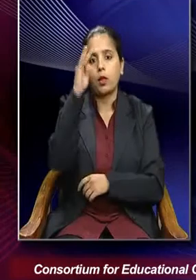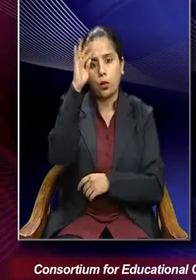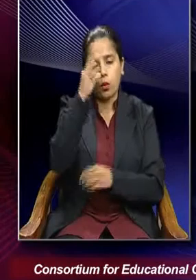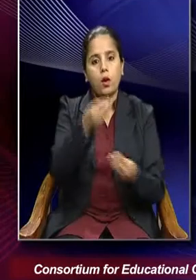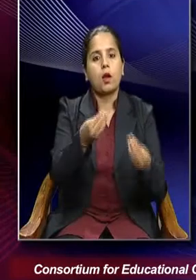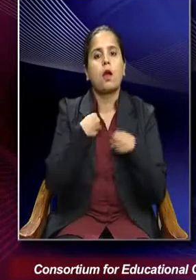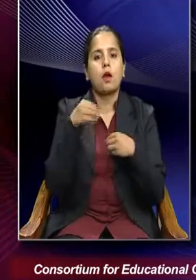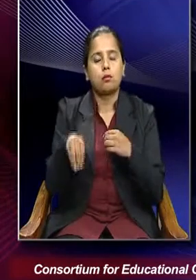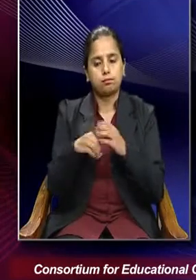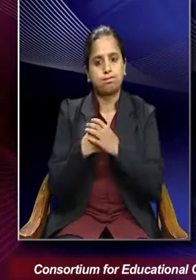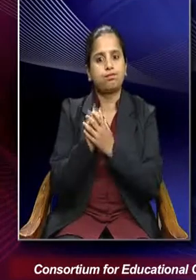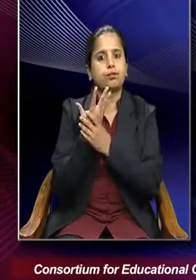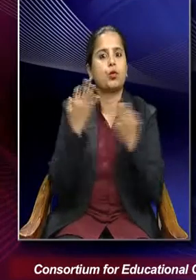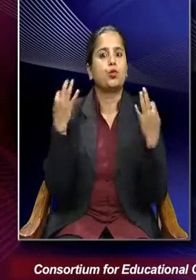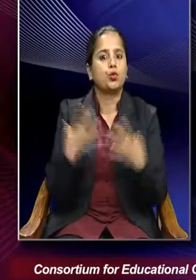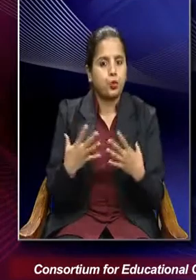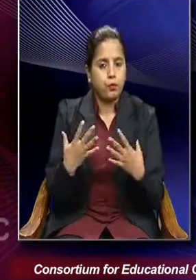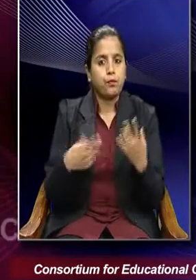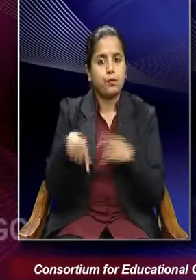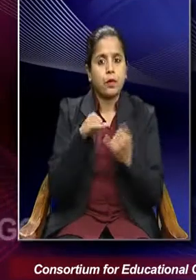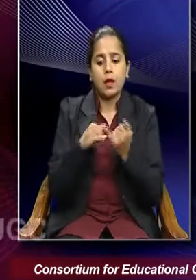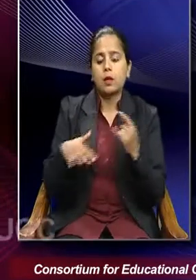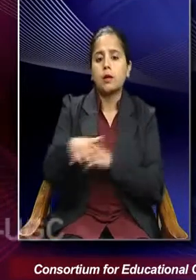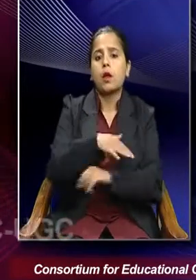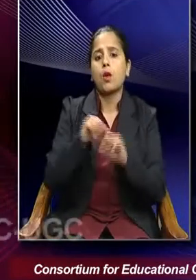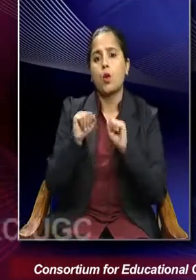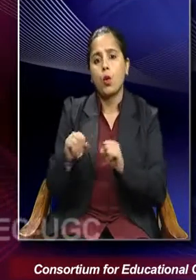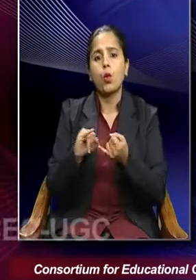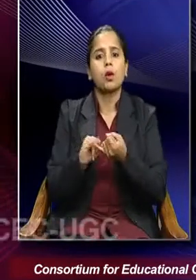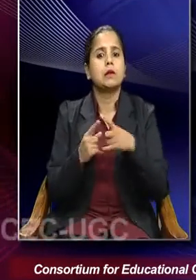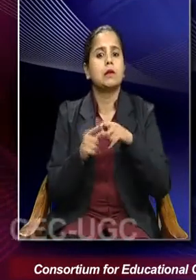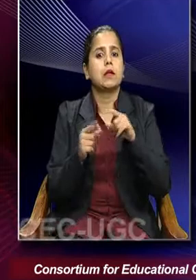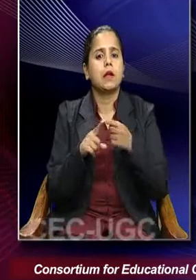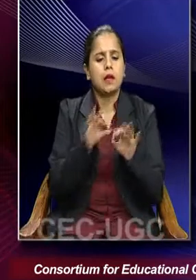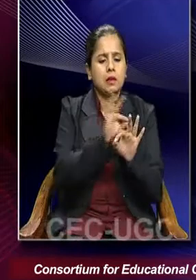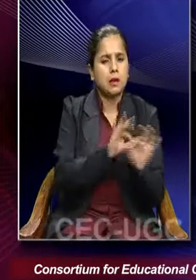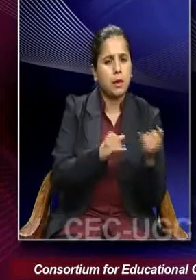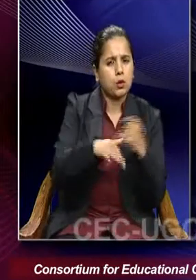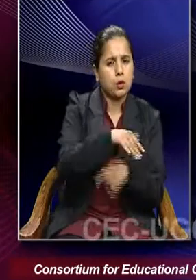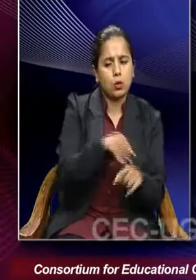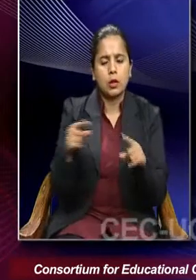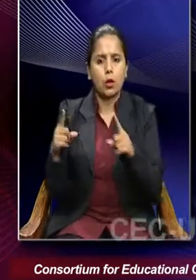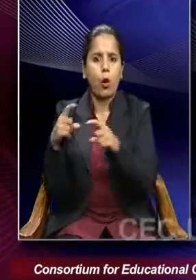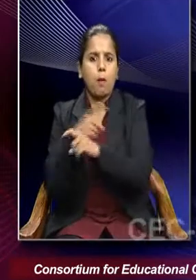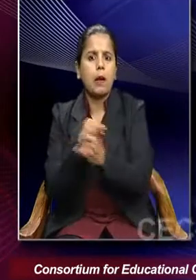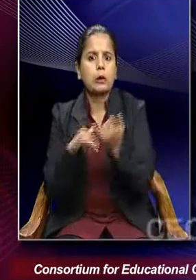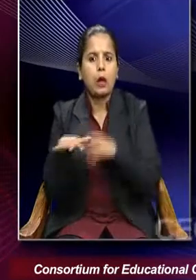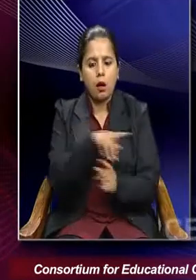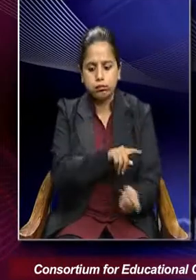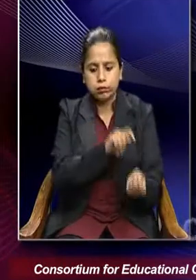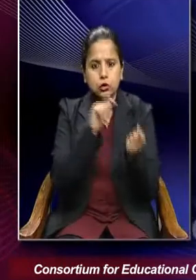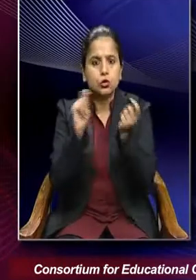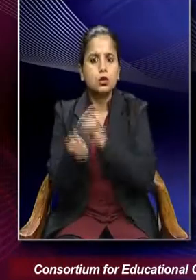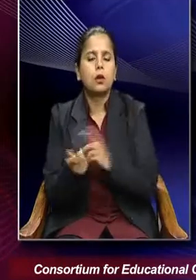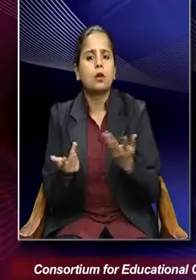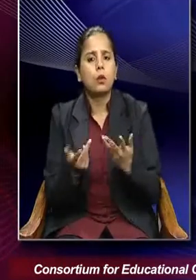evolution, the change of society from a simple society to a complex society. That could